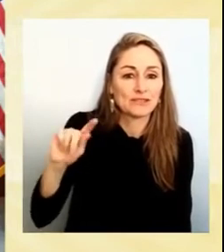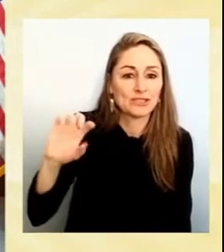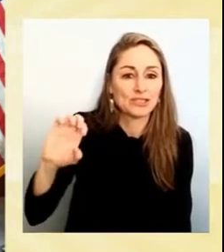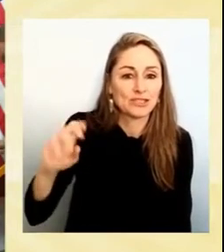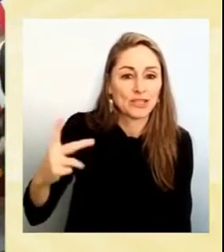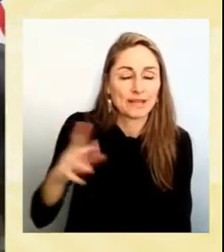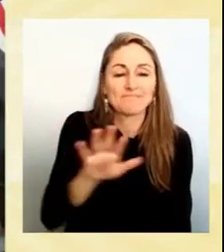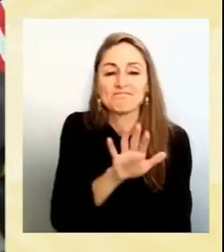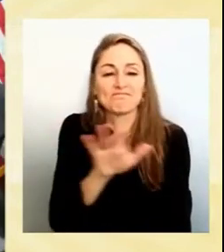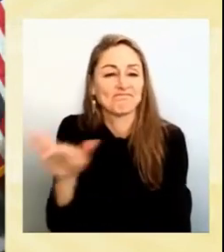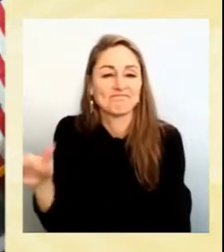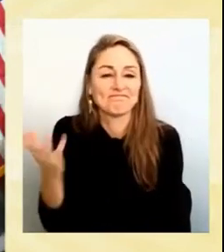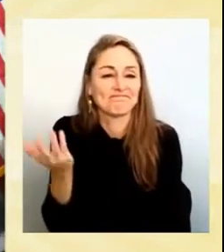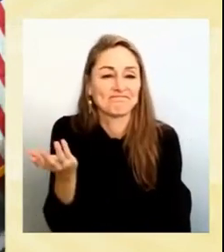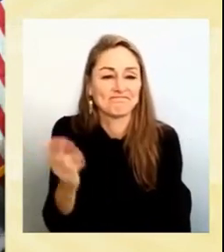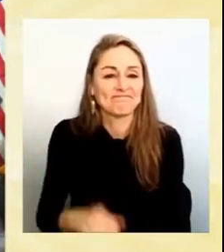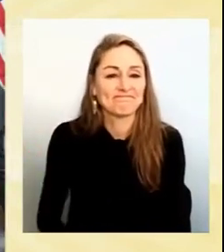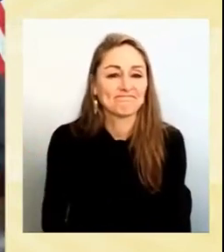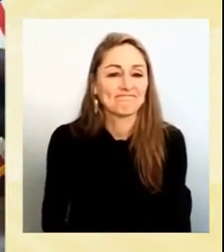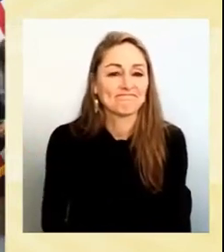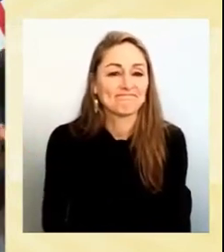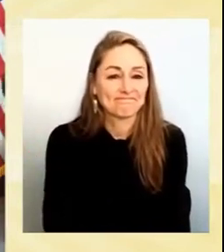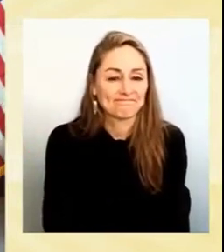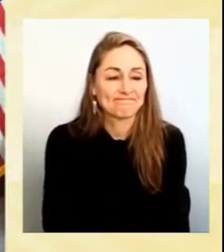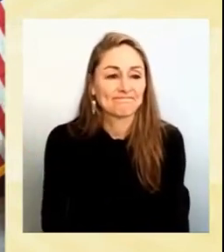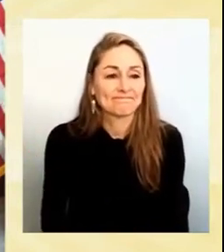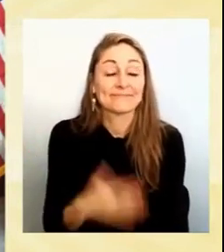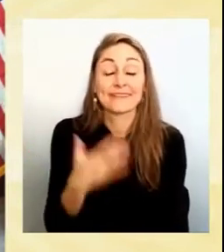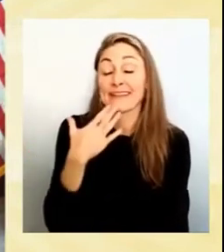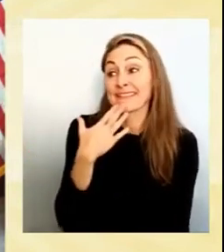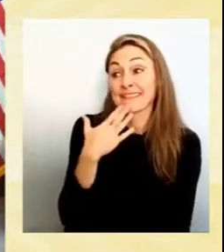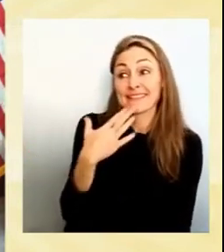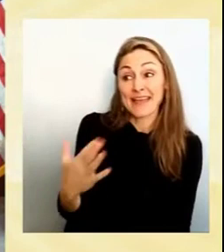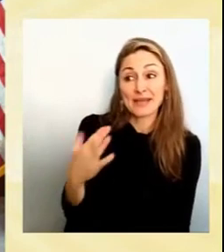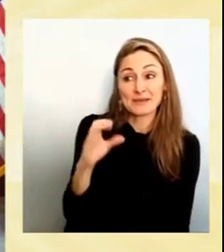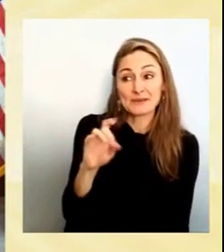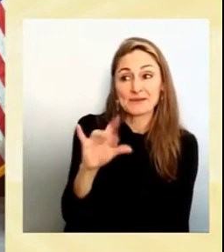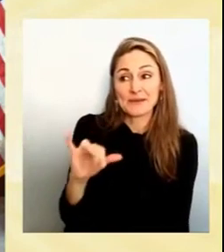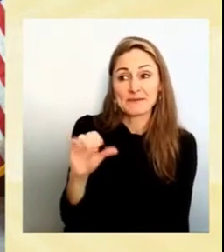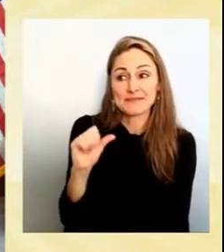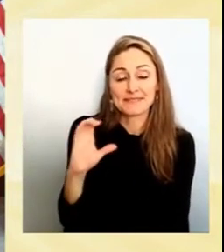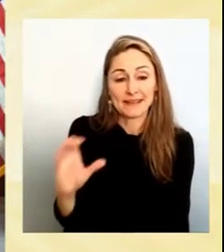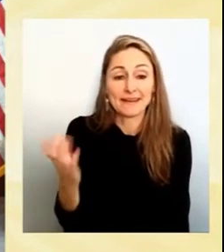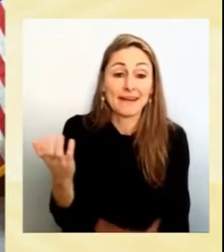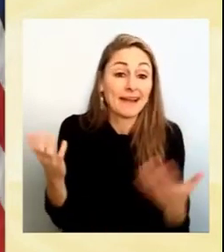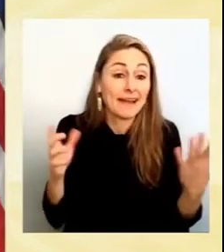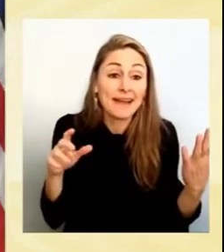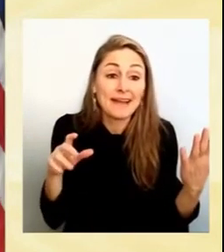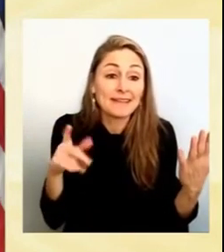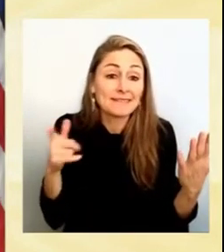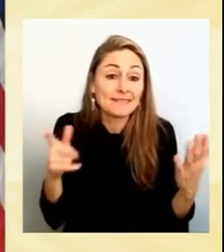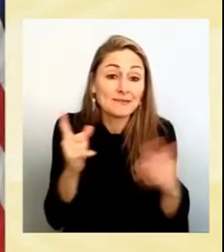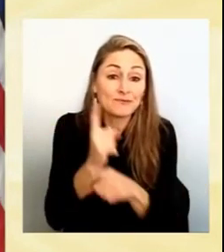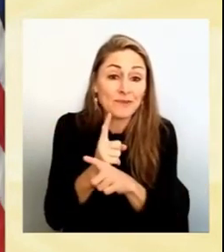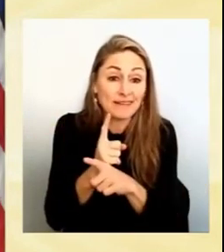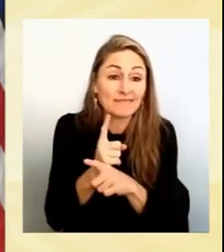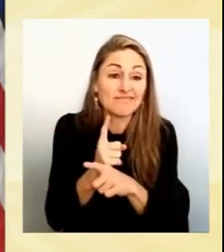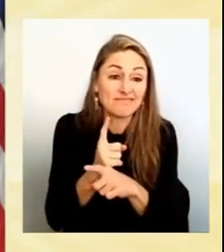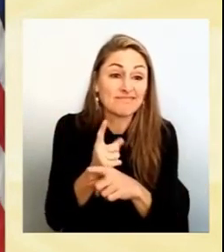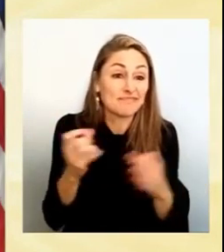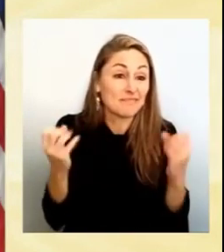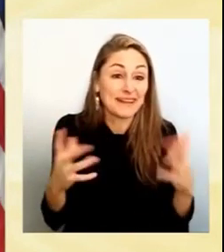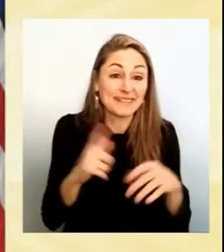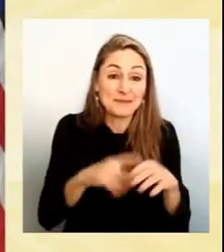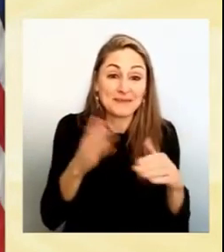Well, thank you very much, Deputy Secretary Polly Troddenberg. And Polly's right, so often at the end of the day, one of us